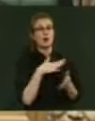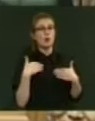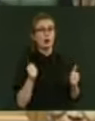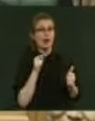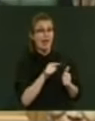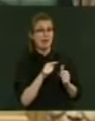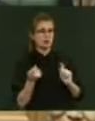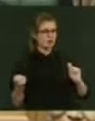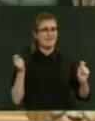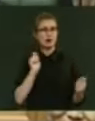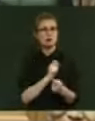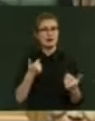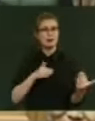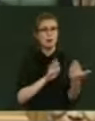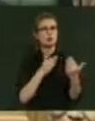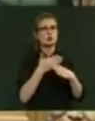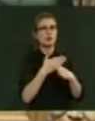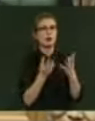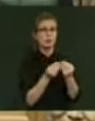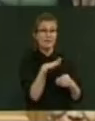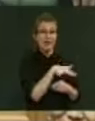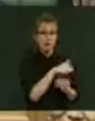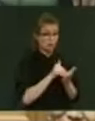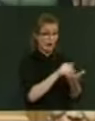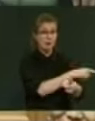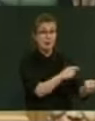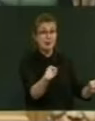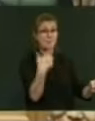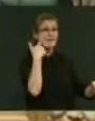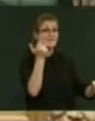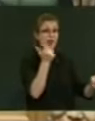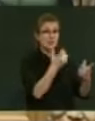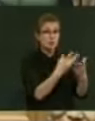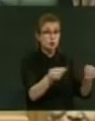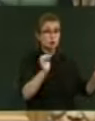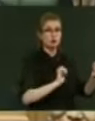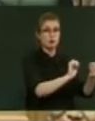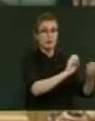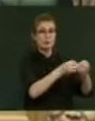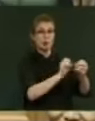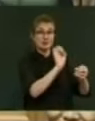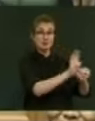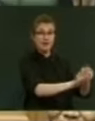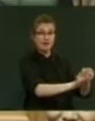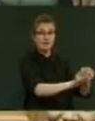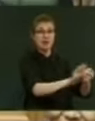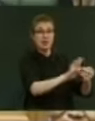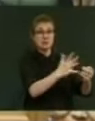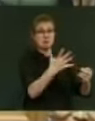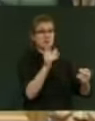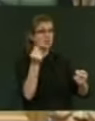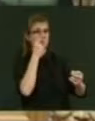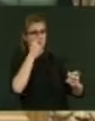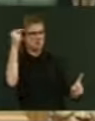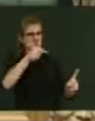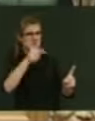whānau to help them find the solutions for themselves has been attacked by some opposition MPs, the Māori Party and this Government